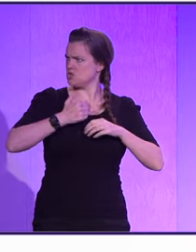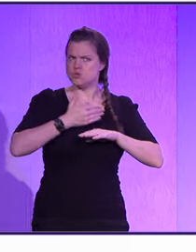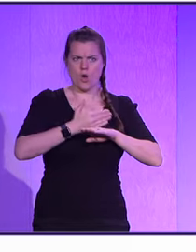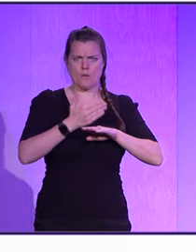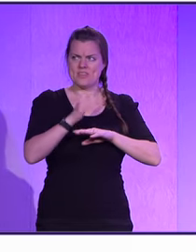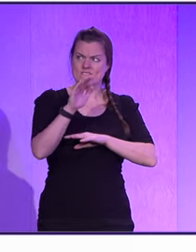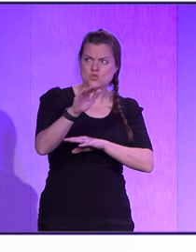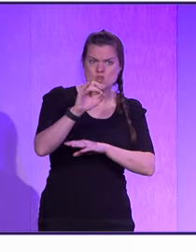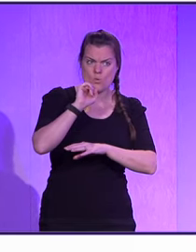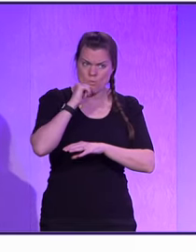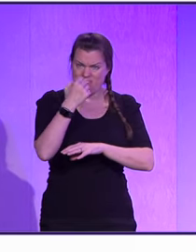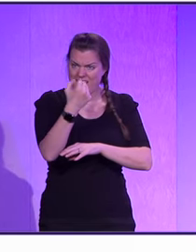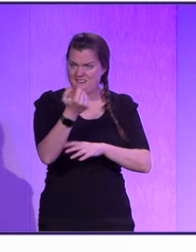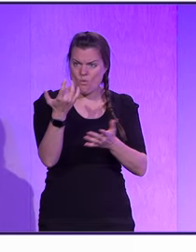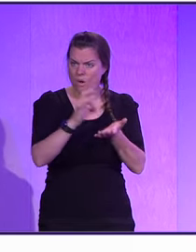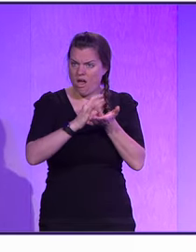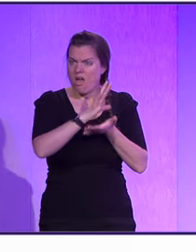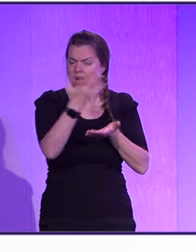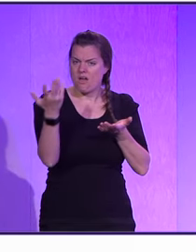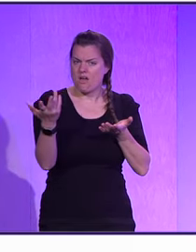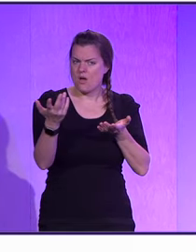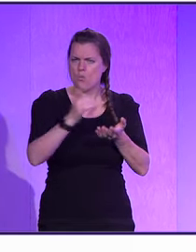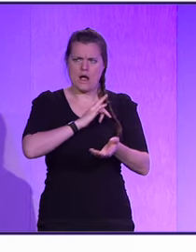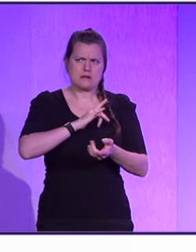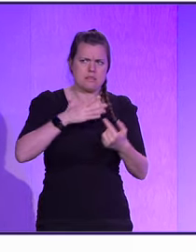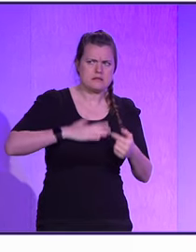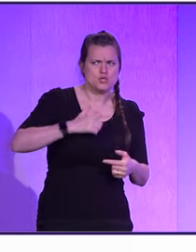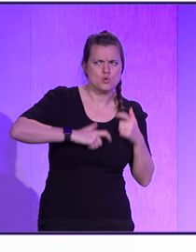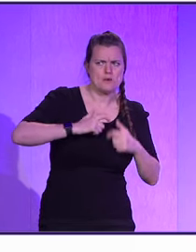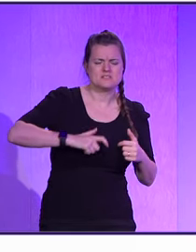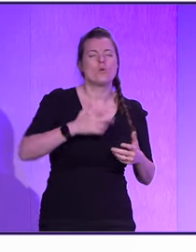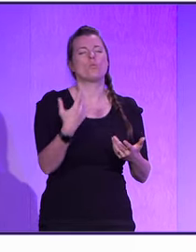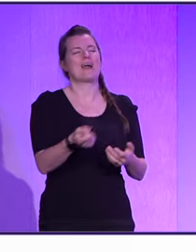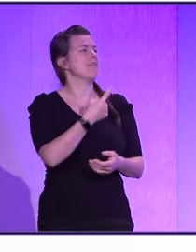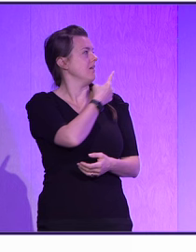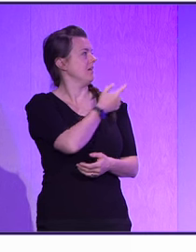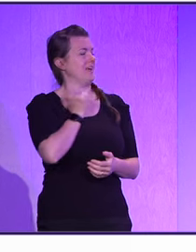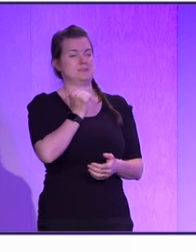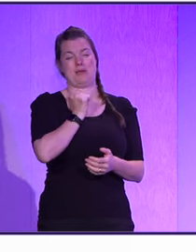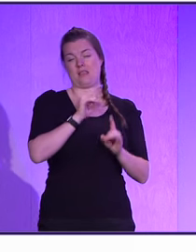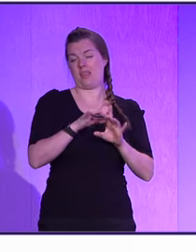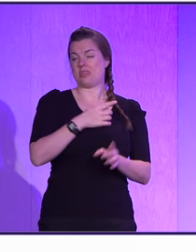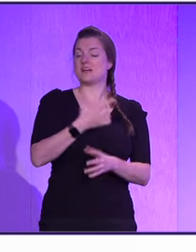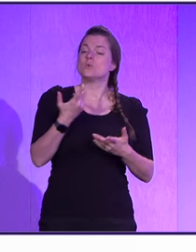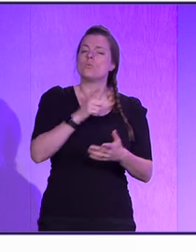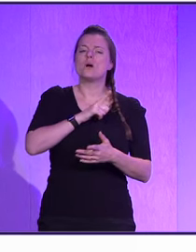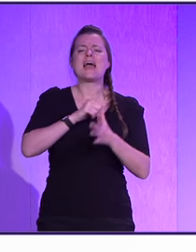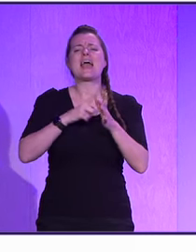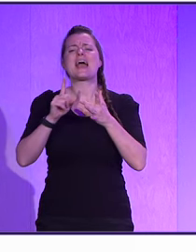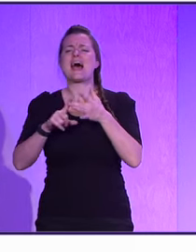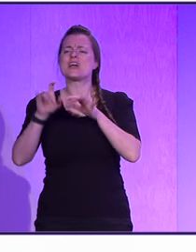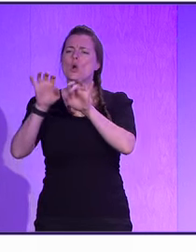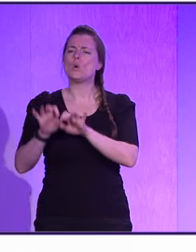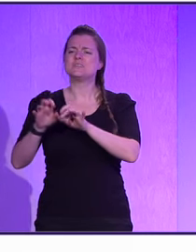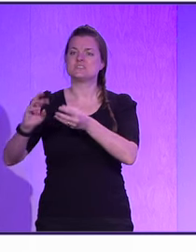Why do we still need the humans? You get these kind of predictions, right? The AI code is getting generated